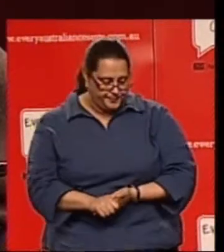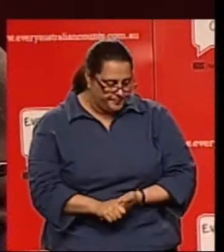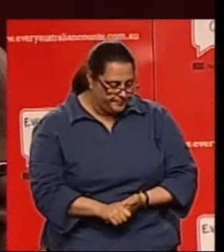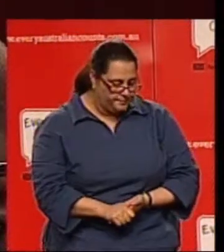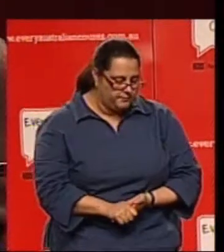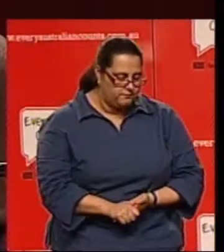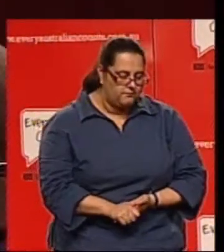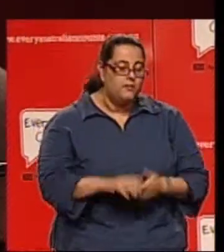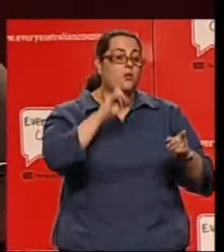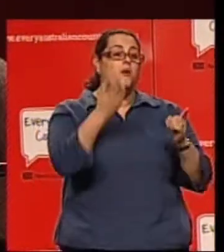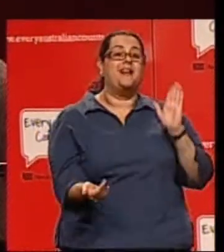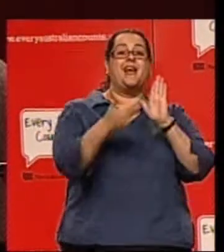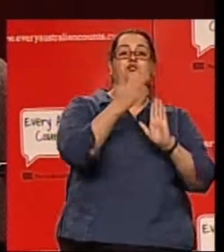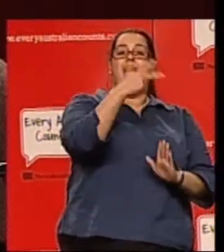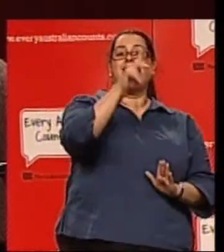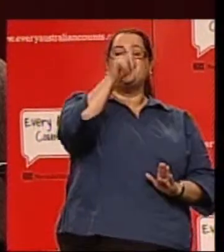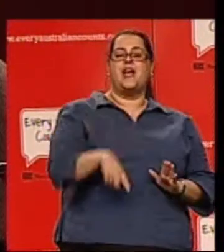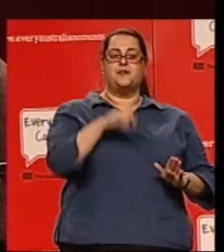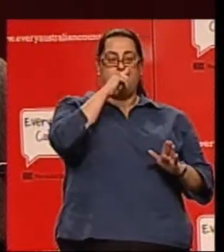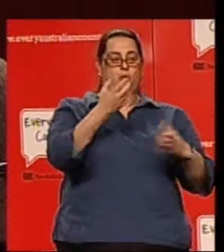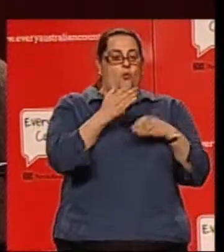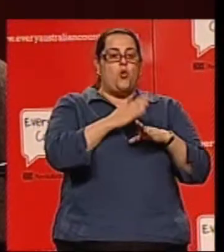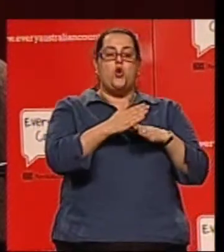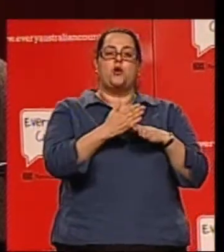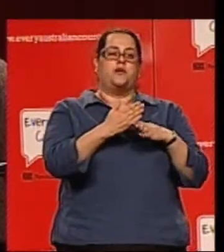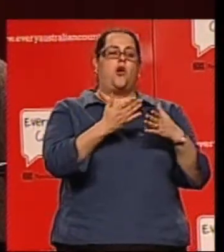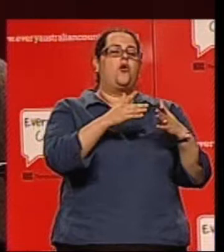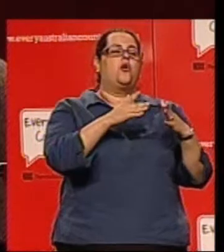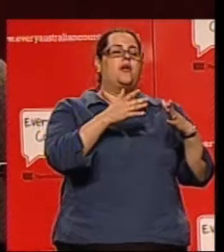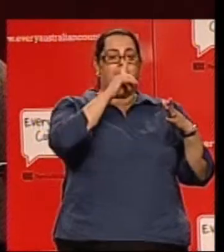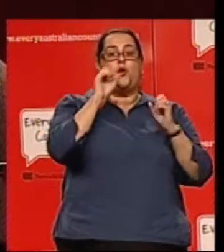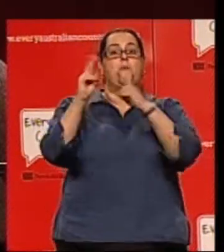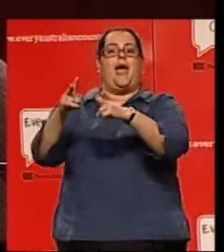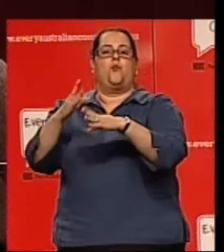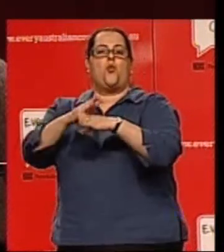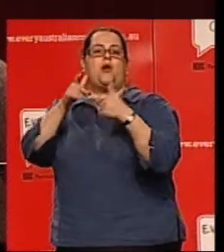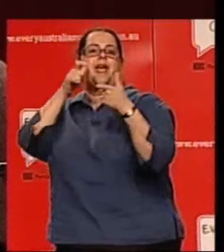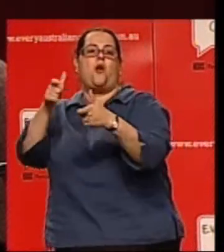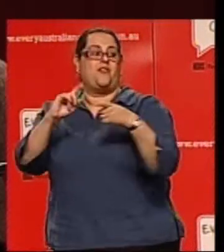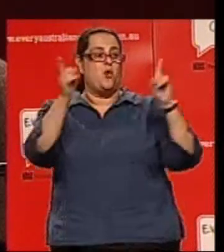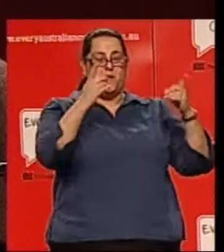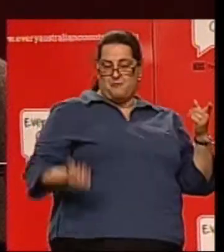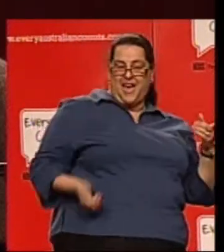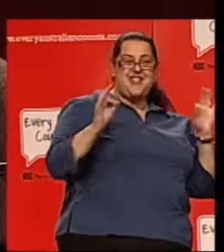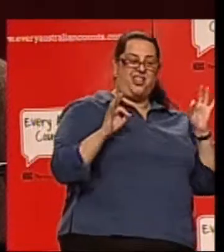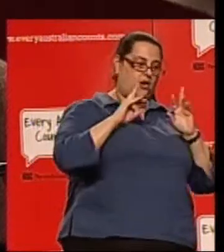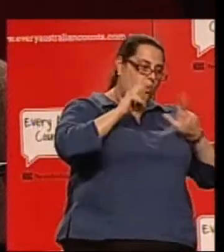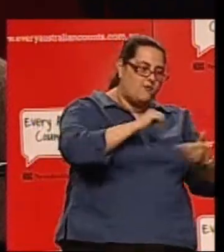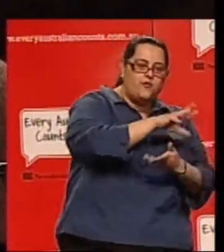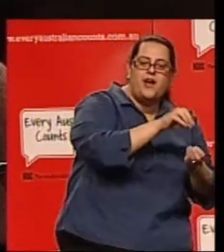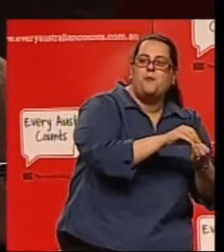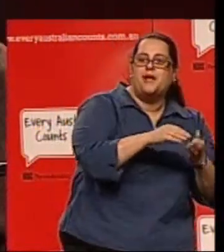An additional 80,000 carers freed up to return to employment, seeing a $1.5 billion